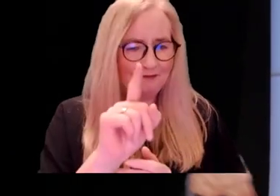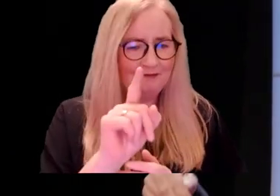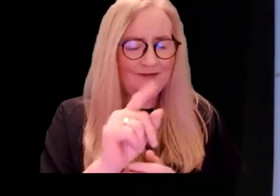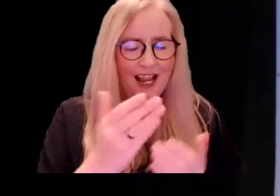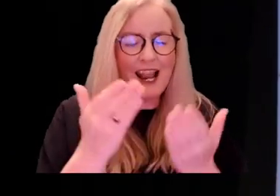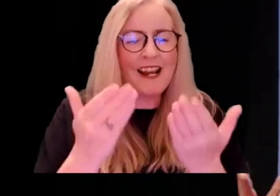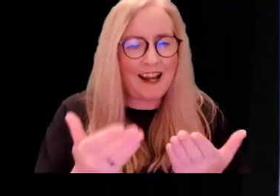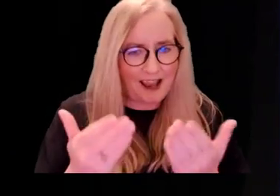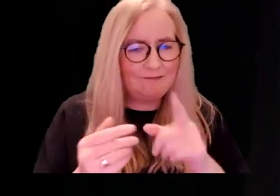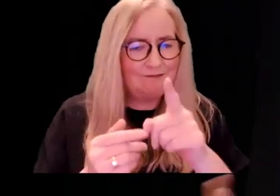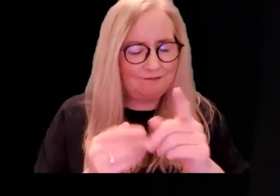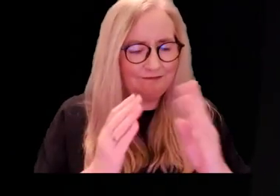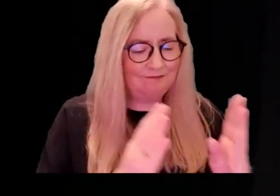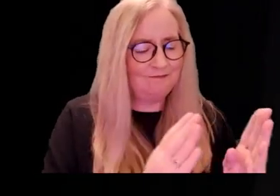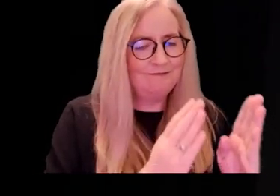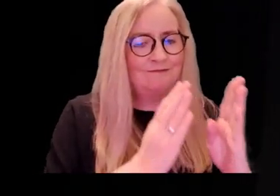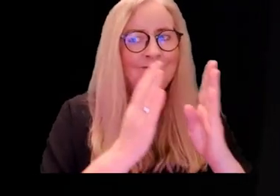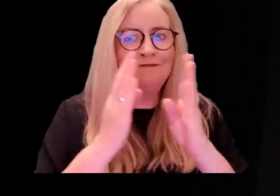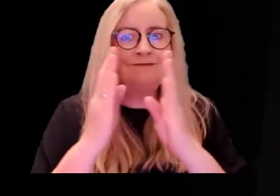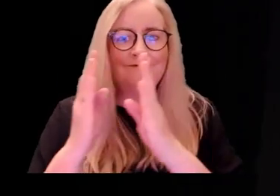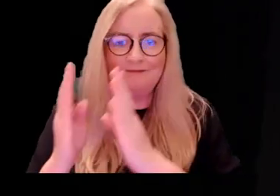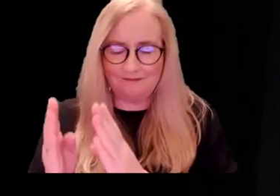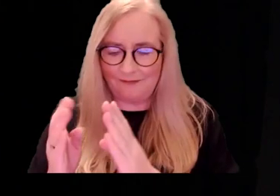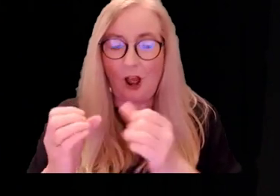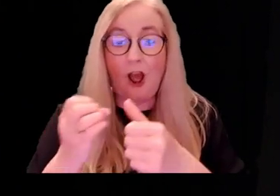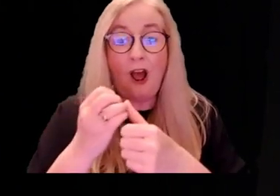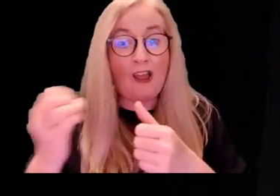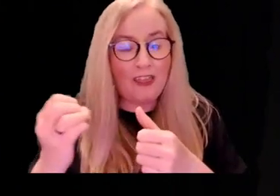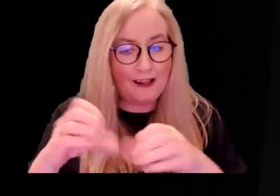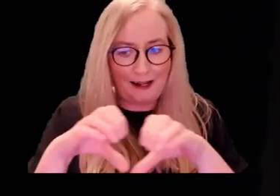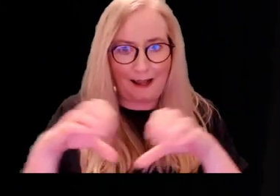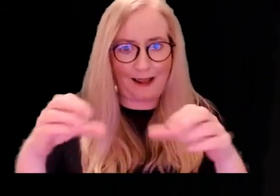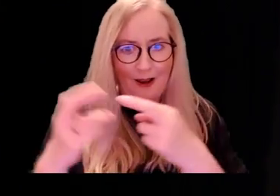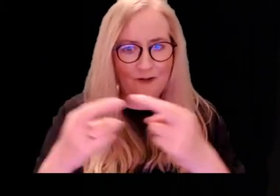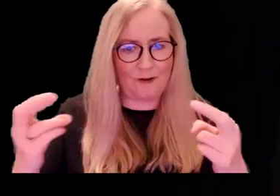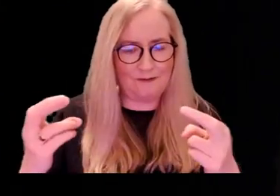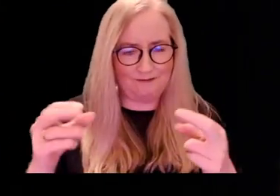Next, I want you to come to another classroom.